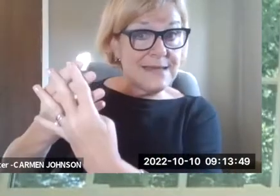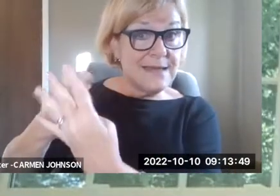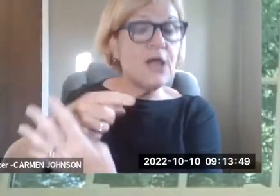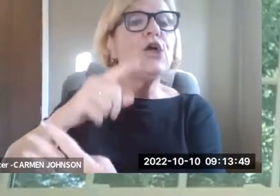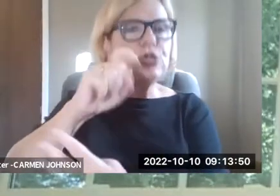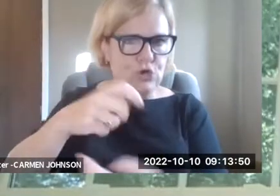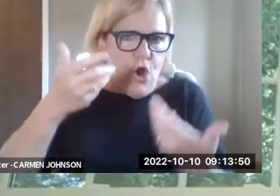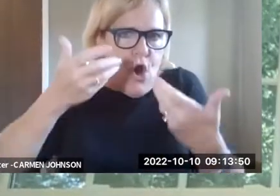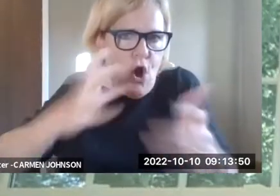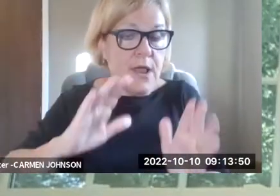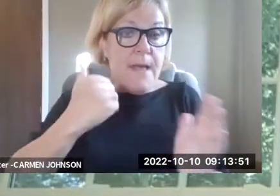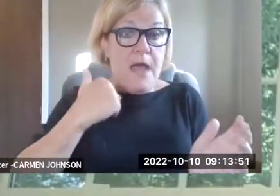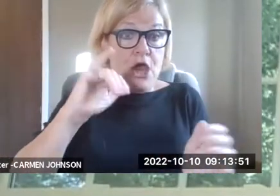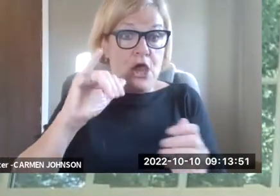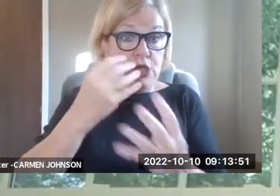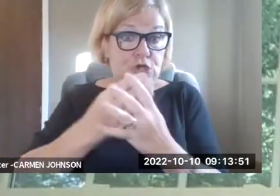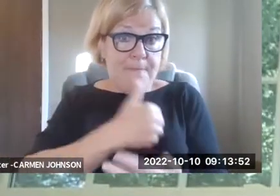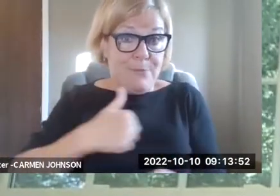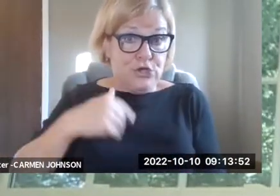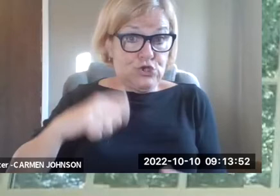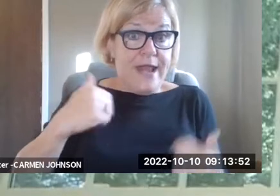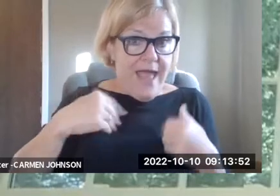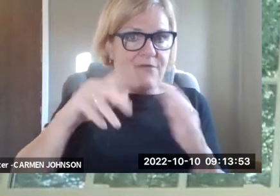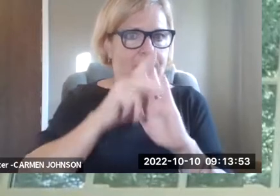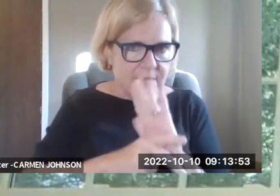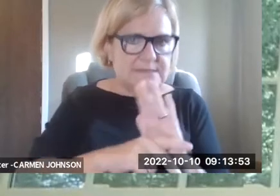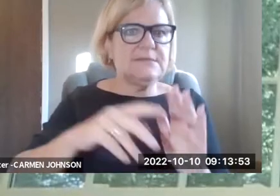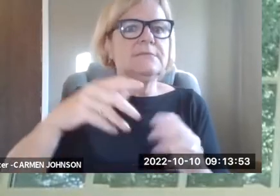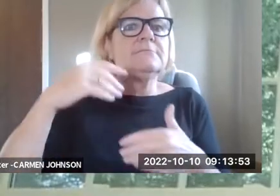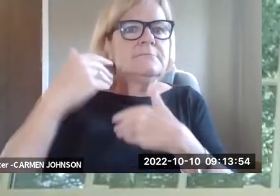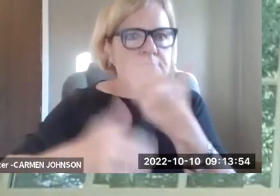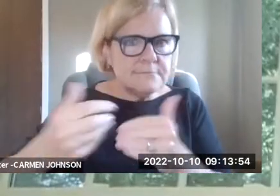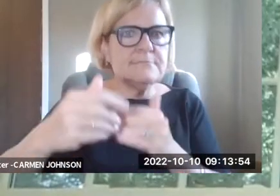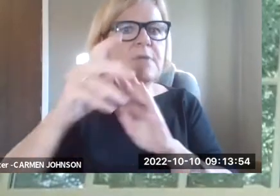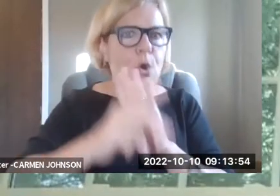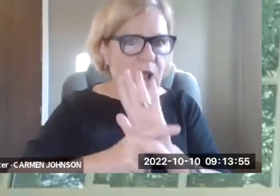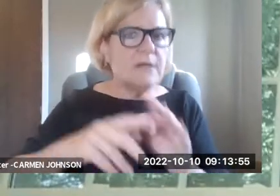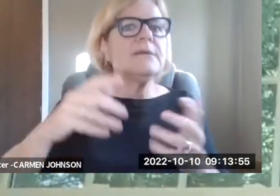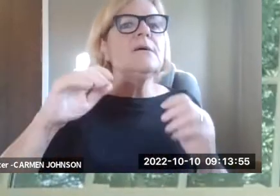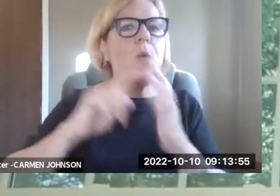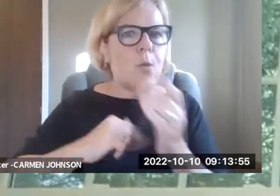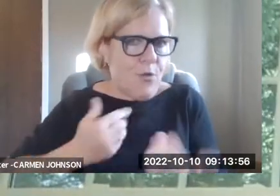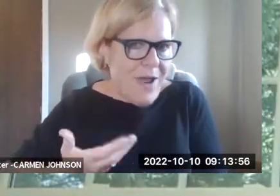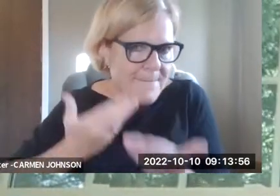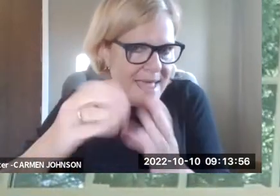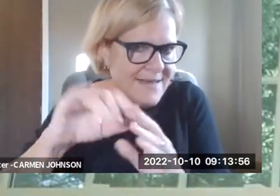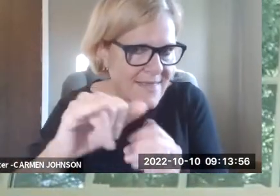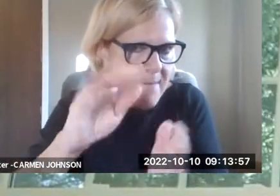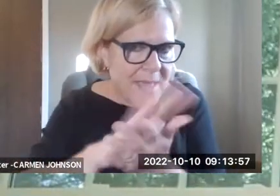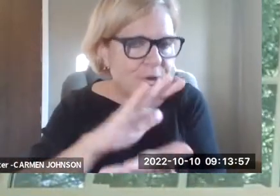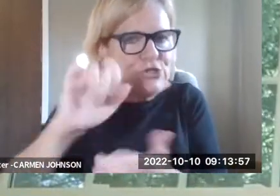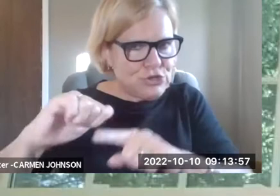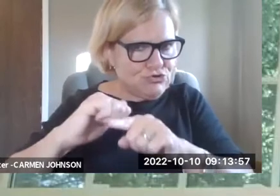who needs, uh, these kinds of policies, anyone with a communications disability is in custody, uh, that you should, a jail and a prison should adopt